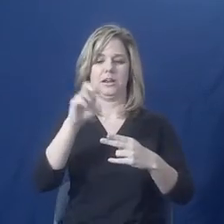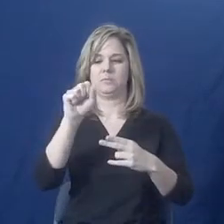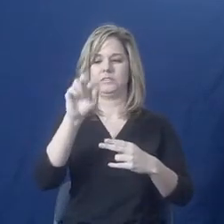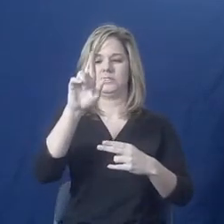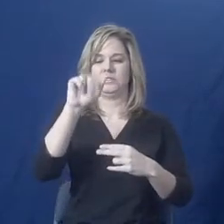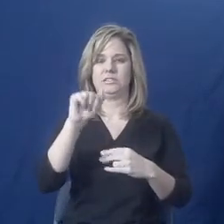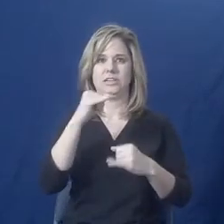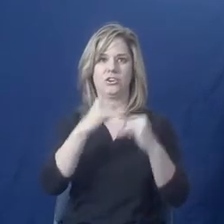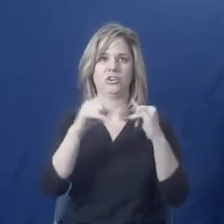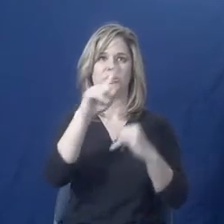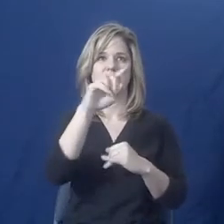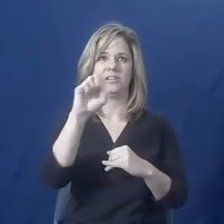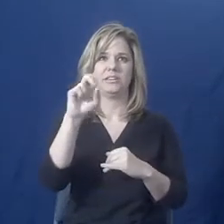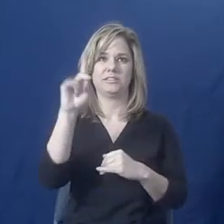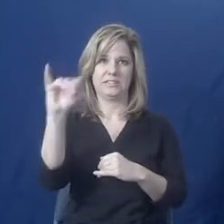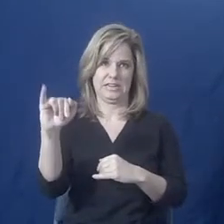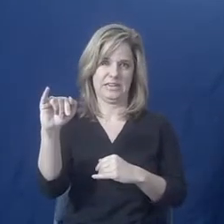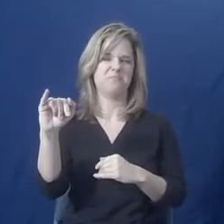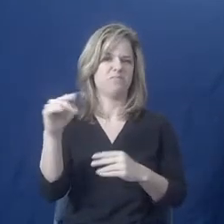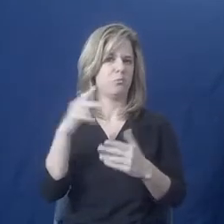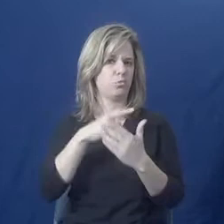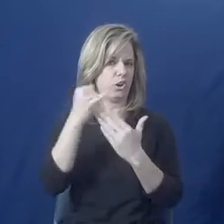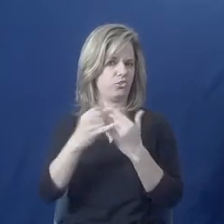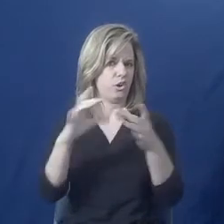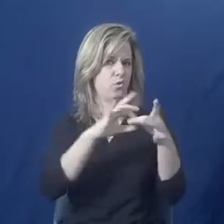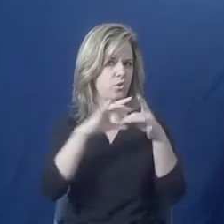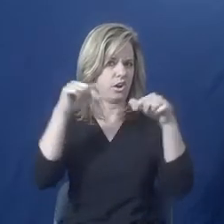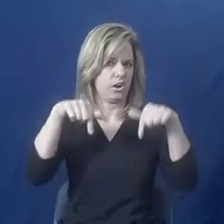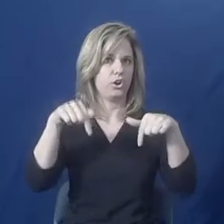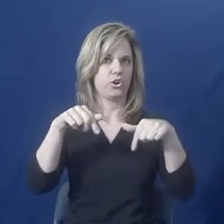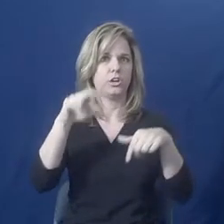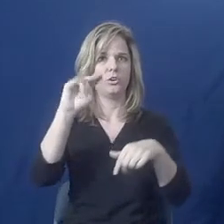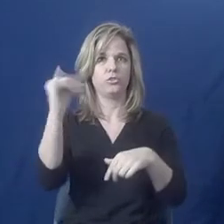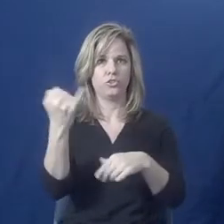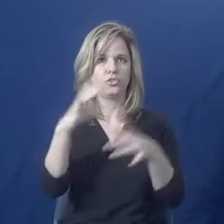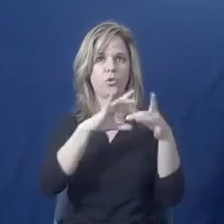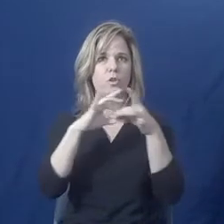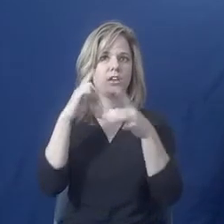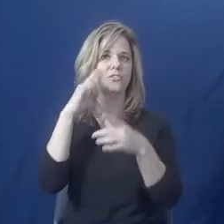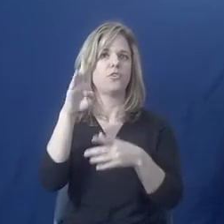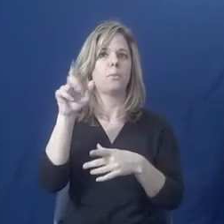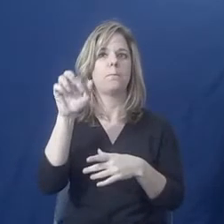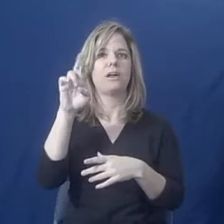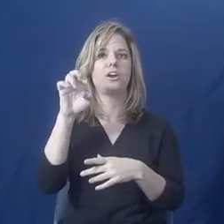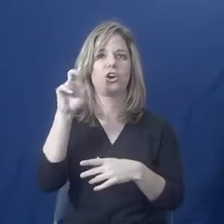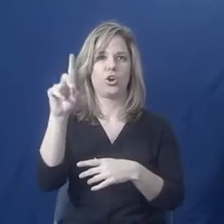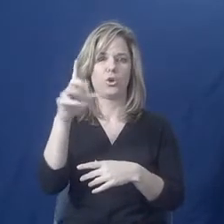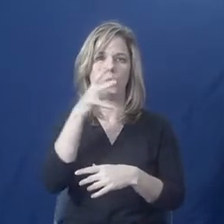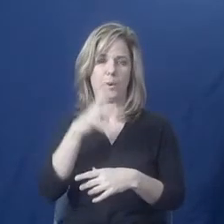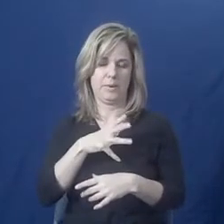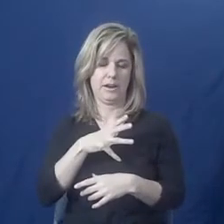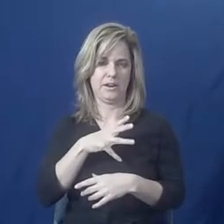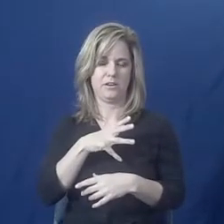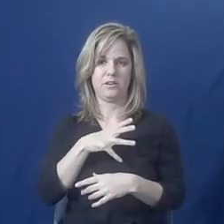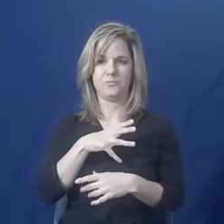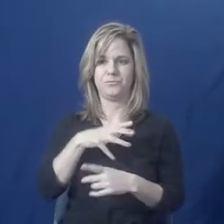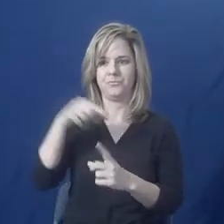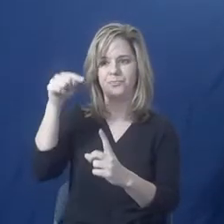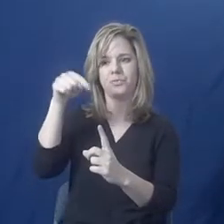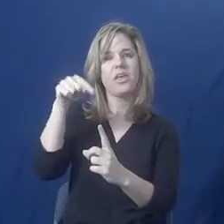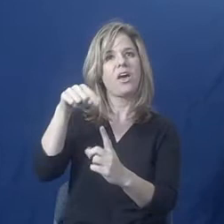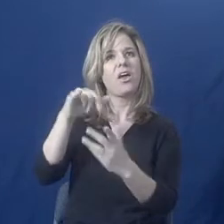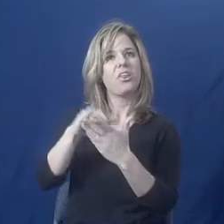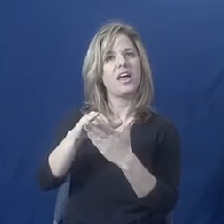My name is Sarah Zesky, and I'm the project coordinator here at the New Jersey Coalition for Battered Women. The coalition